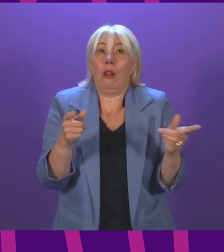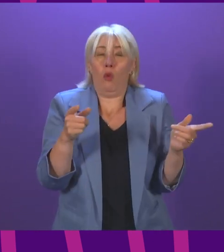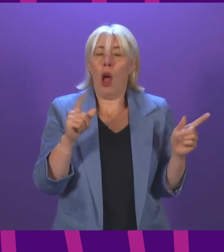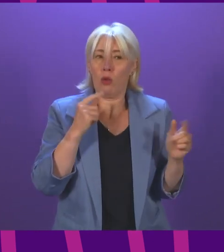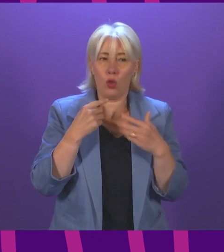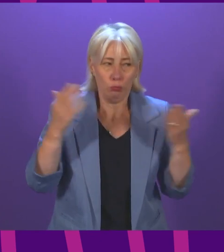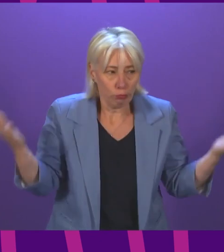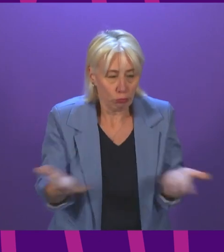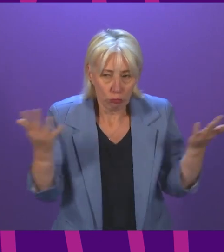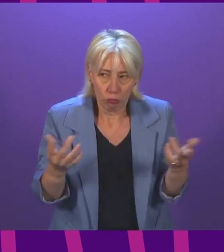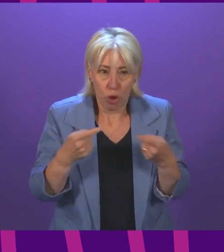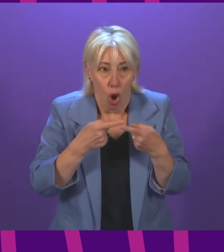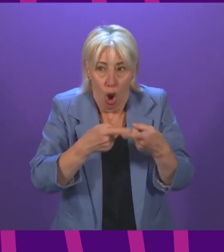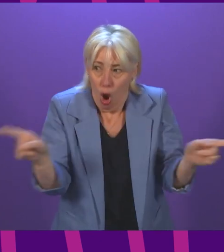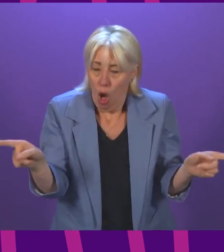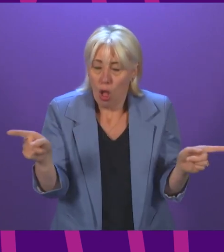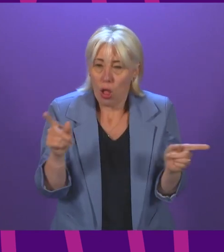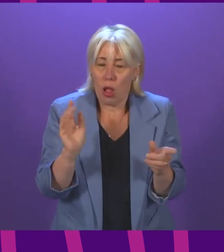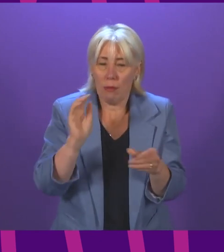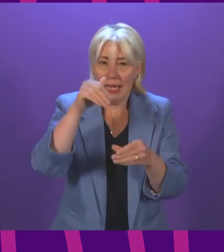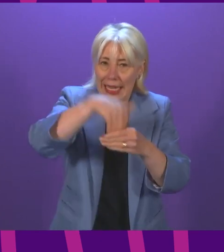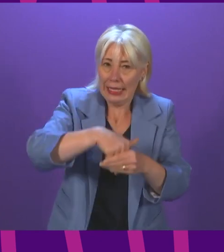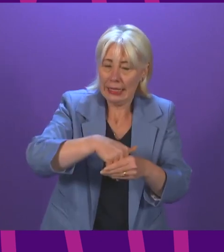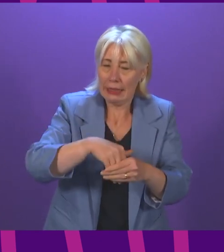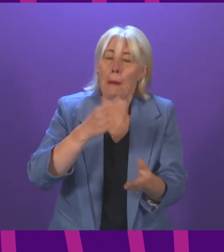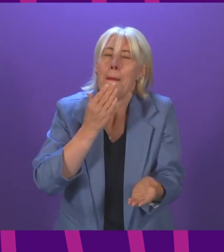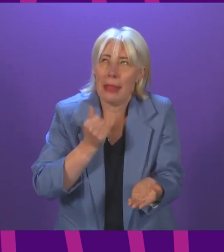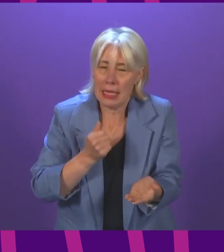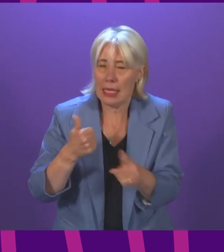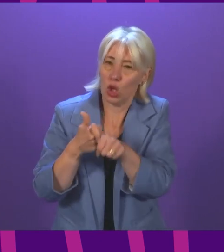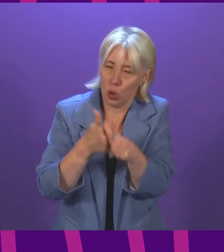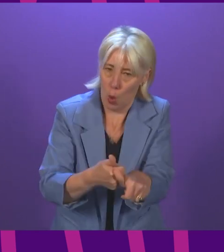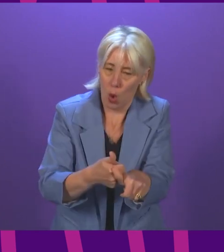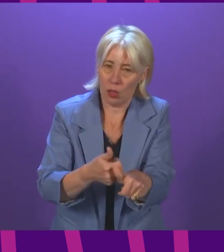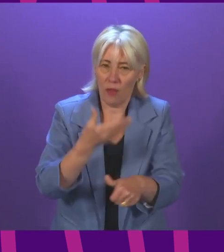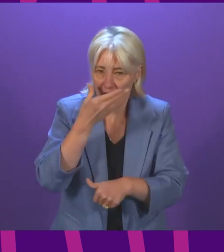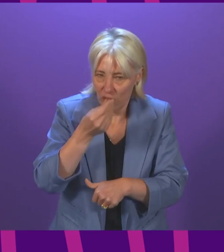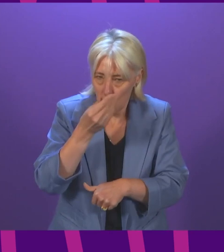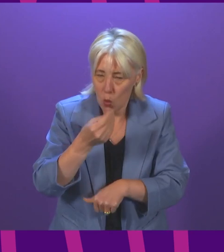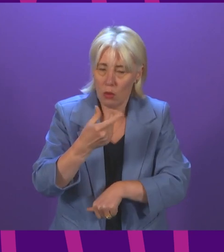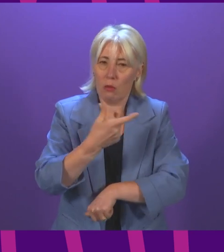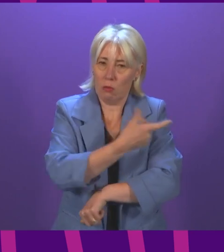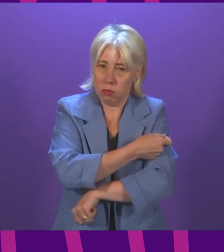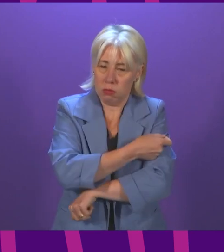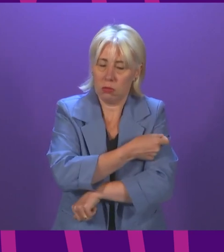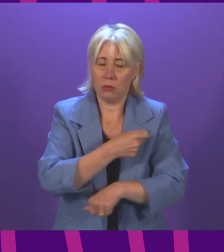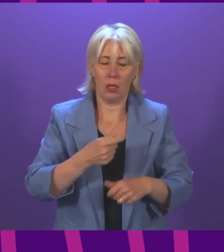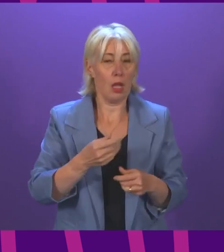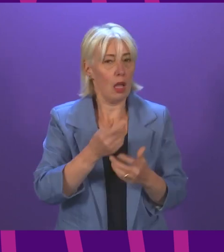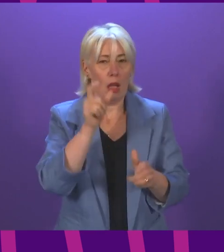all of those who have been involved in the vaccination programme and to those who will support it as we move forward, from those who work